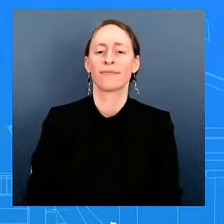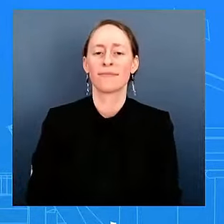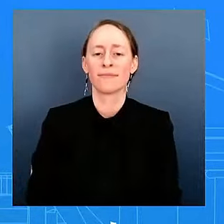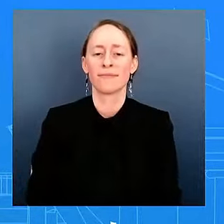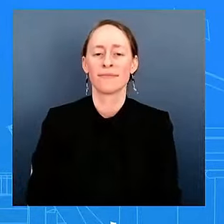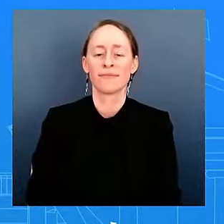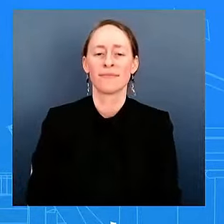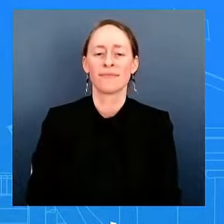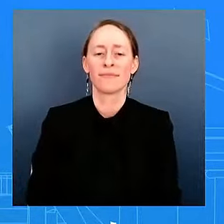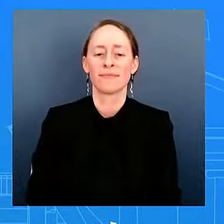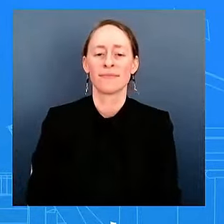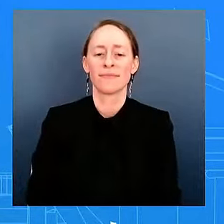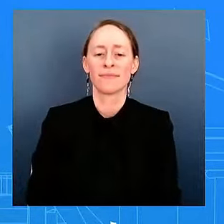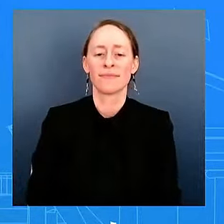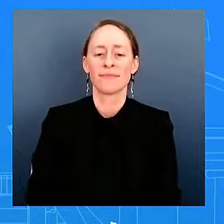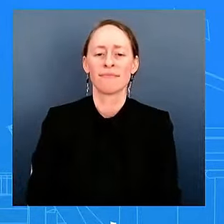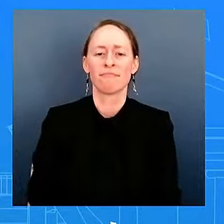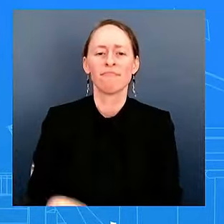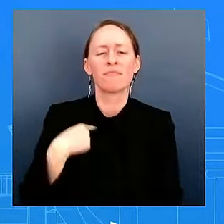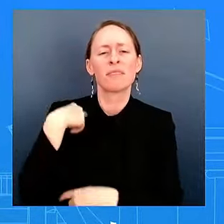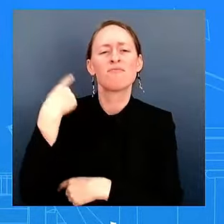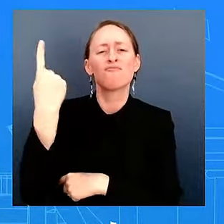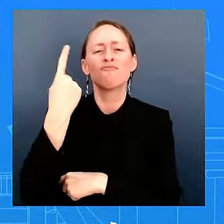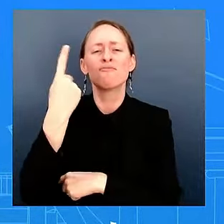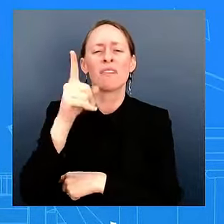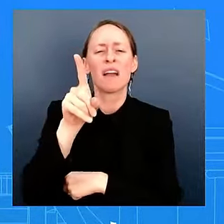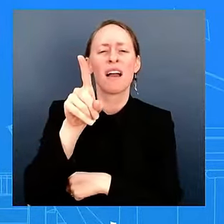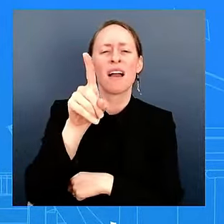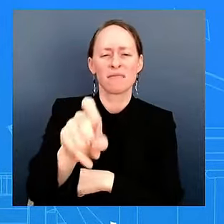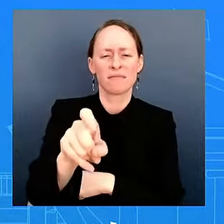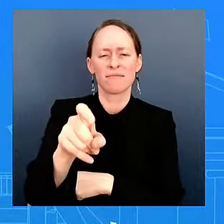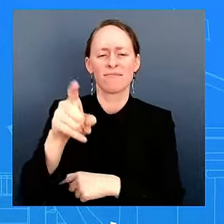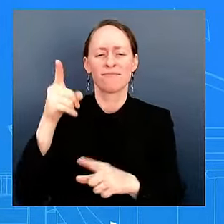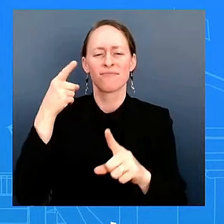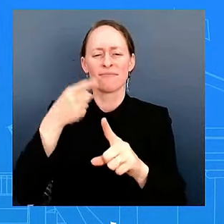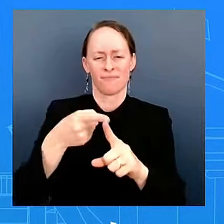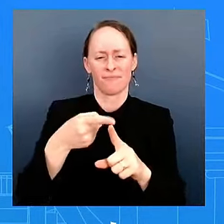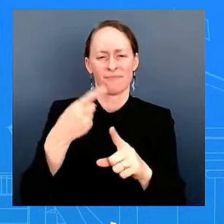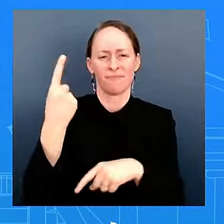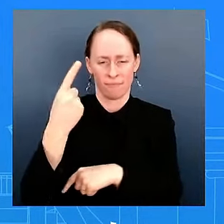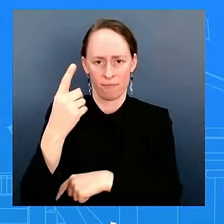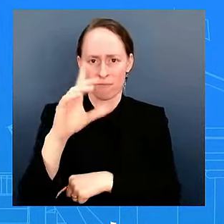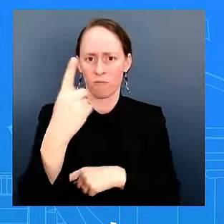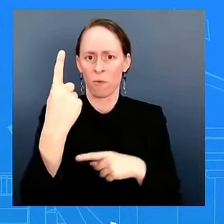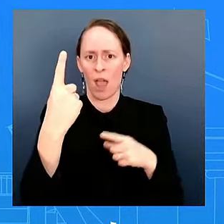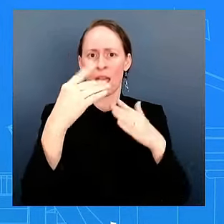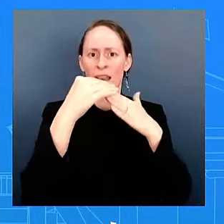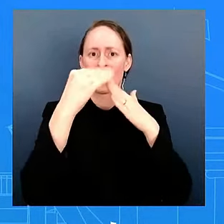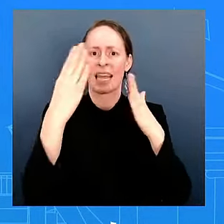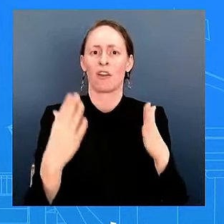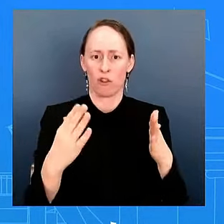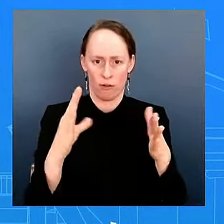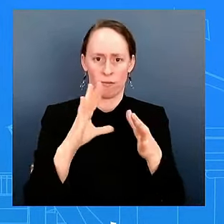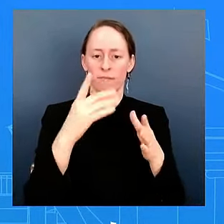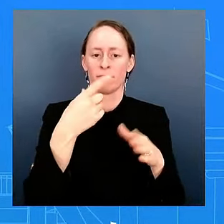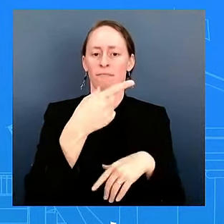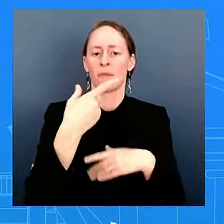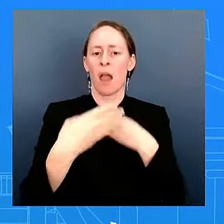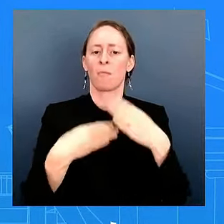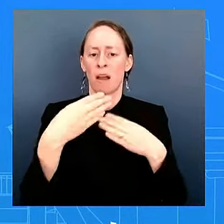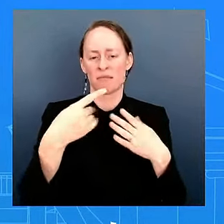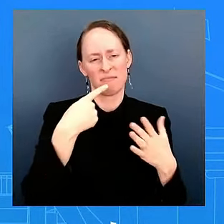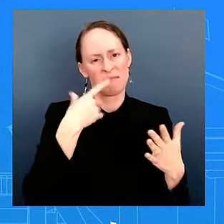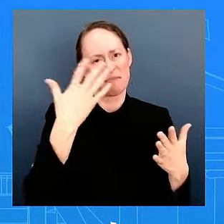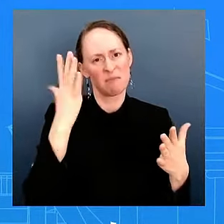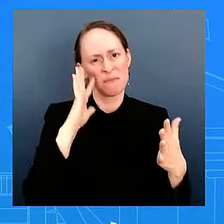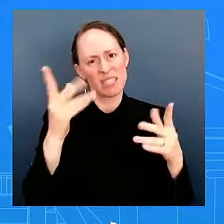Also, the leader of Hezbollah said yesterday that retaliation is coming. So despite the fact that the White House is being engaged in diplomatic efforts,